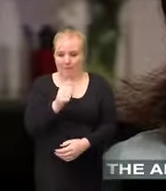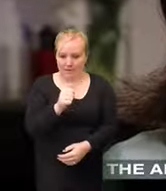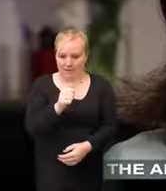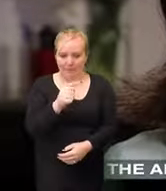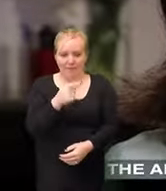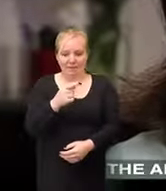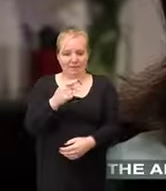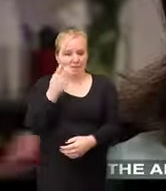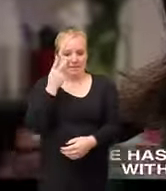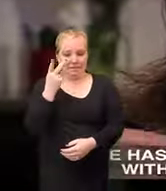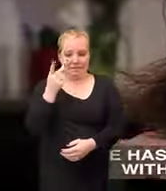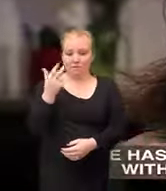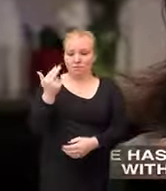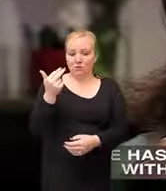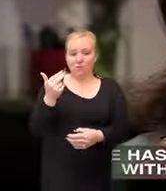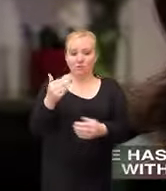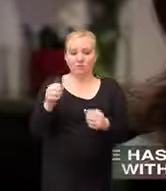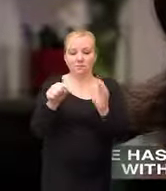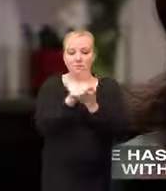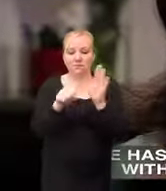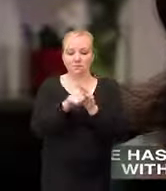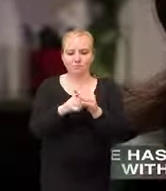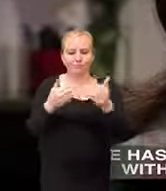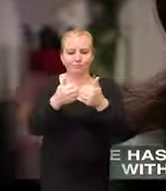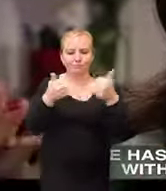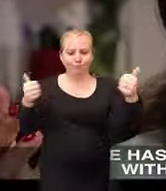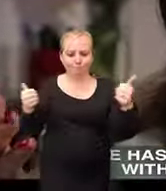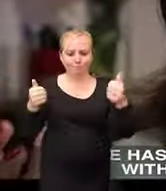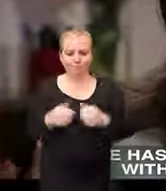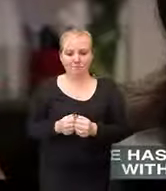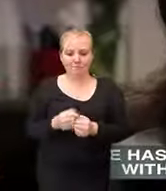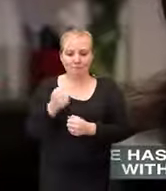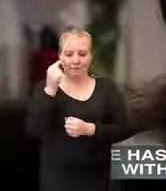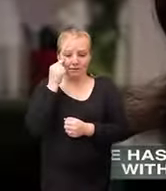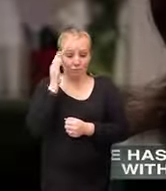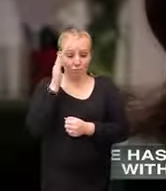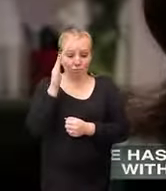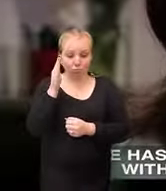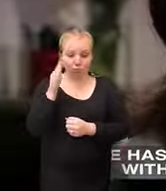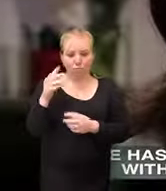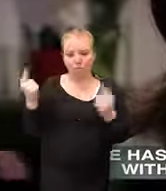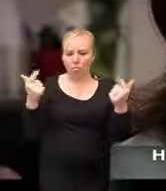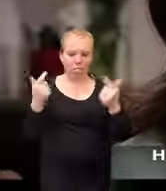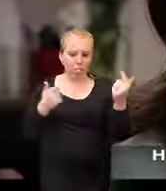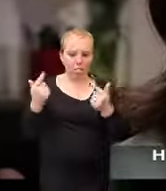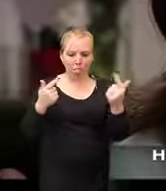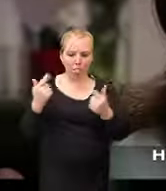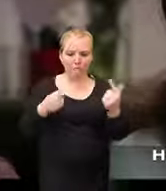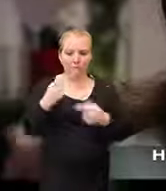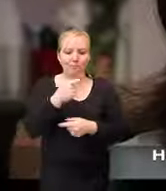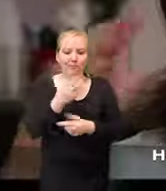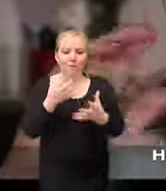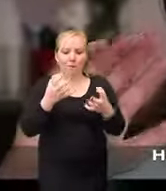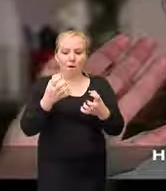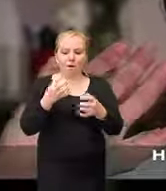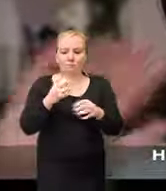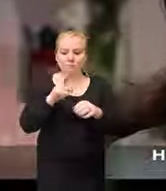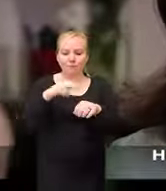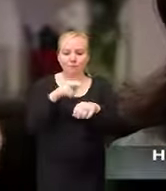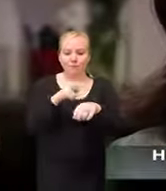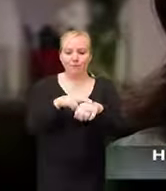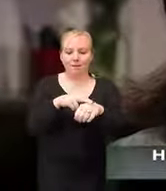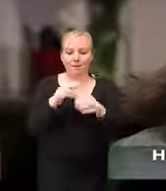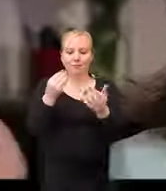he wants it to be he has no patience whatsoever with this loose agreement he sees